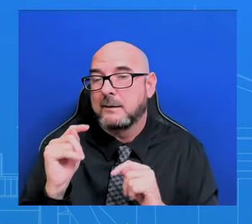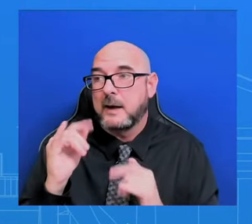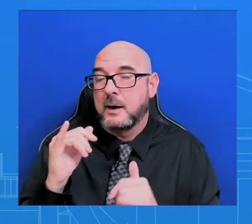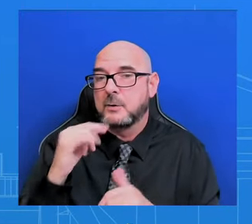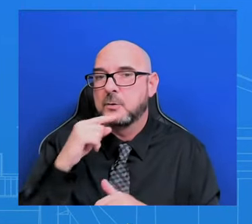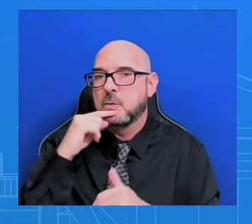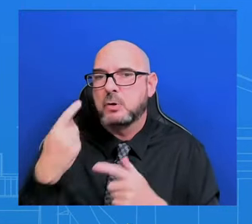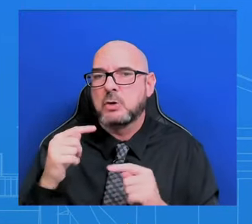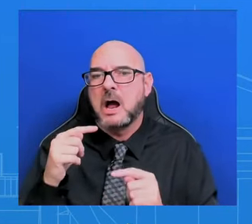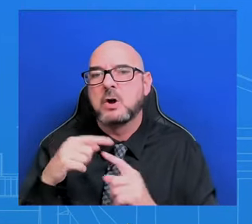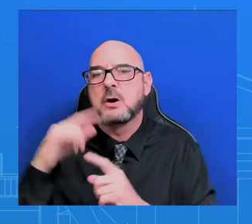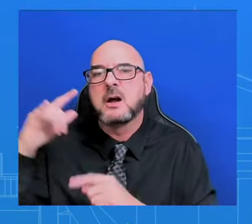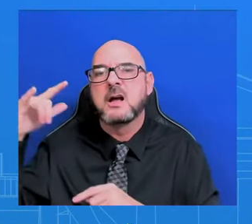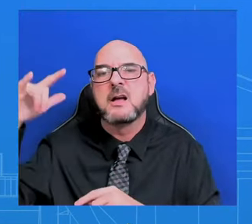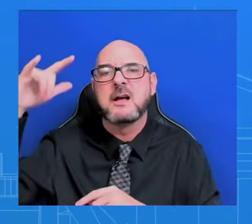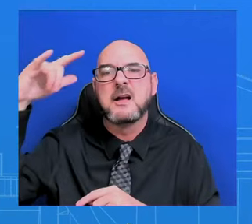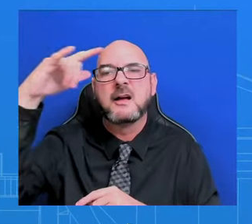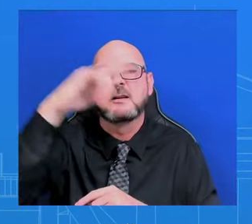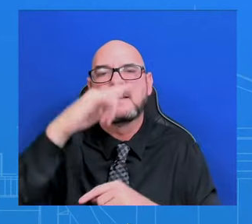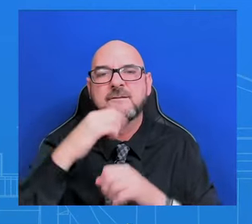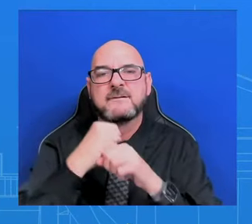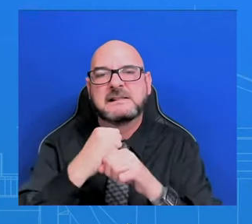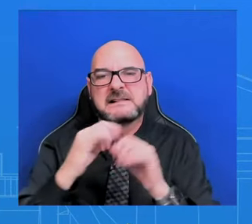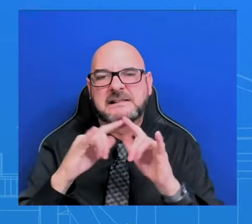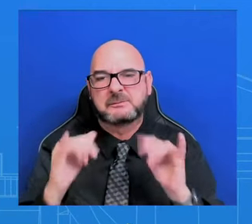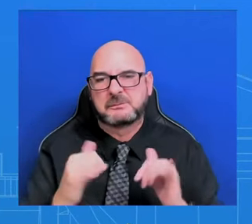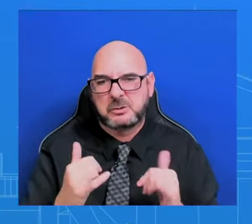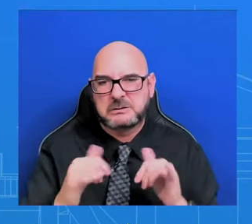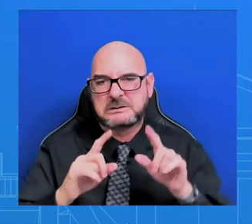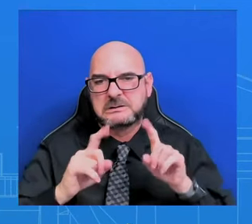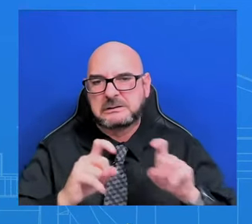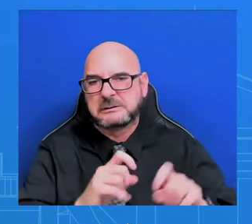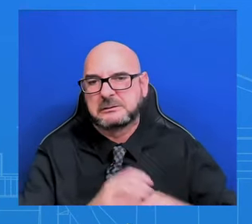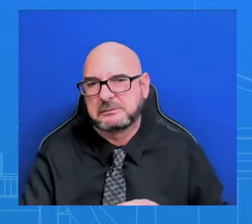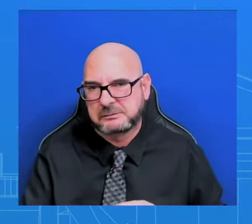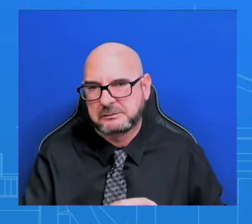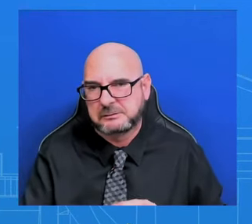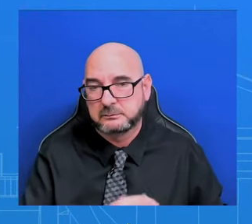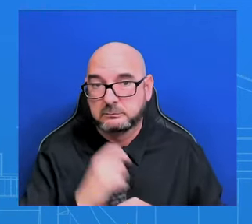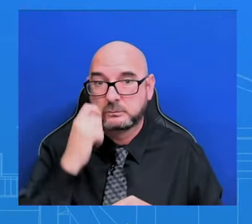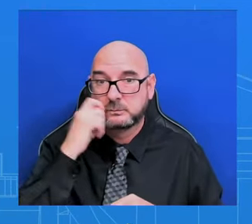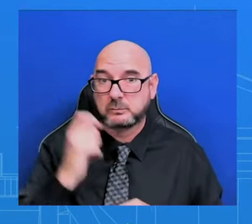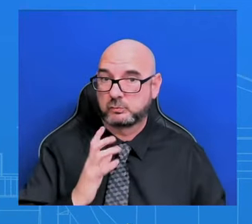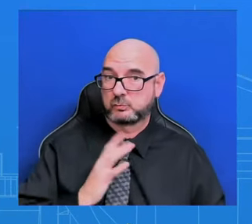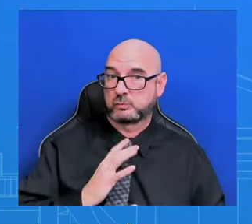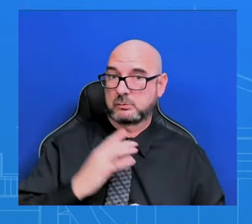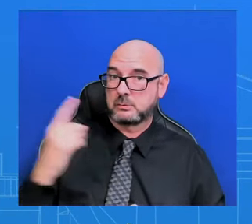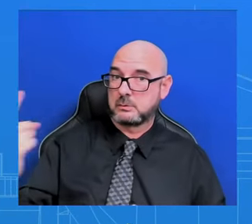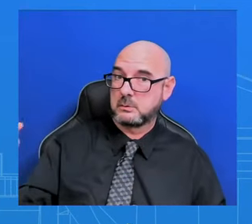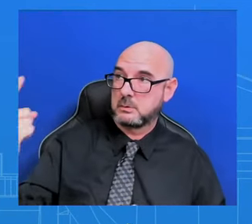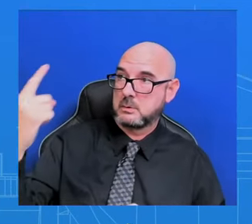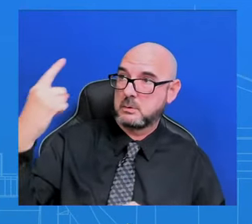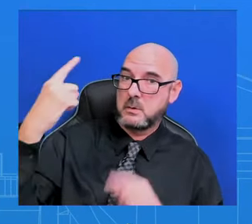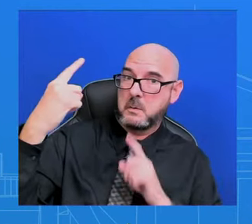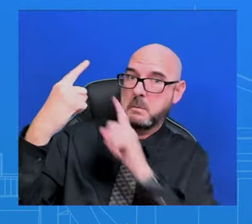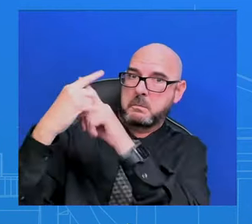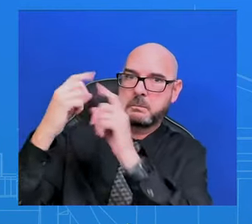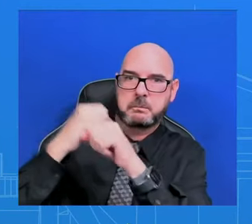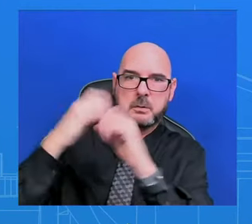And those air defense systems have been pretty effective at knocking a lot of this stuff out of the sky. Things get through, obviously. They don't get everything.